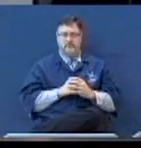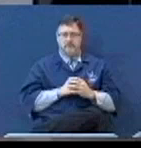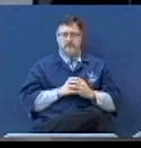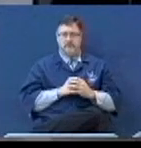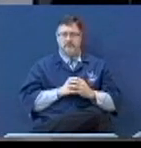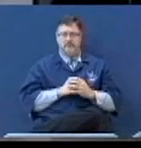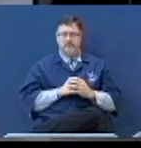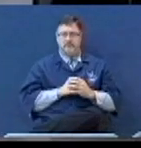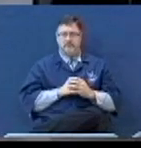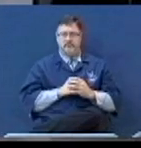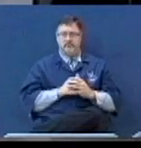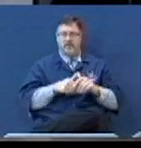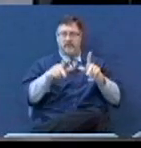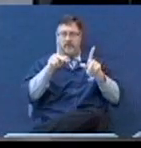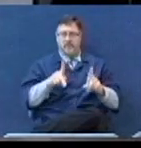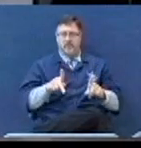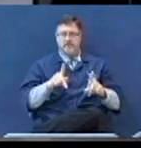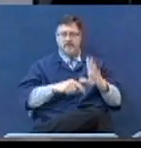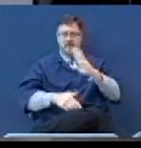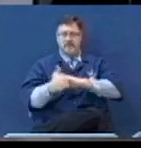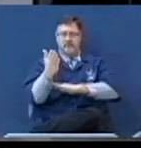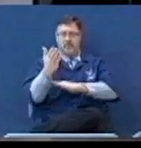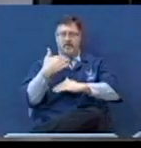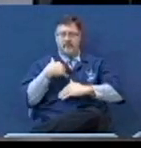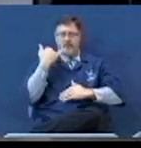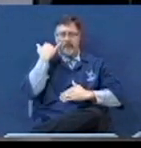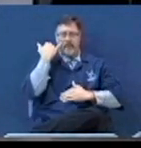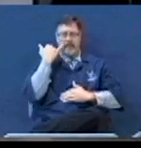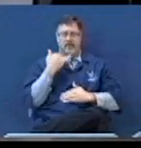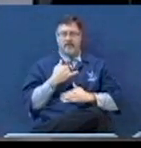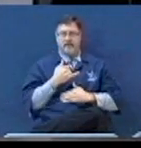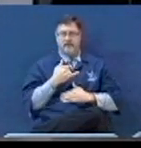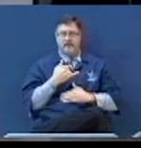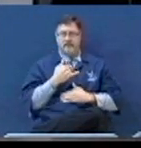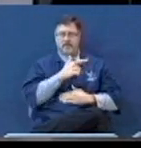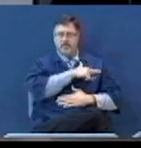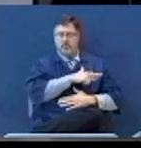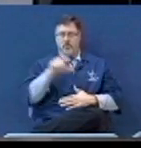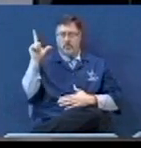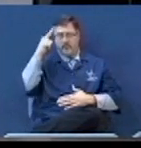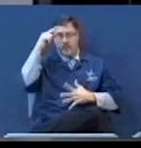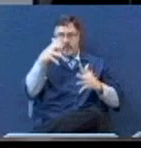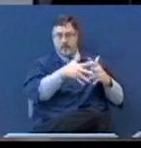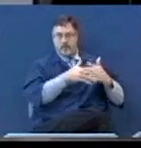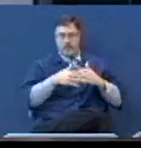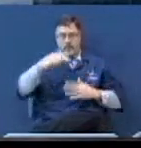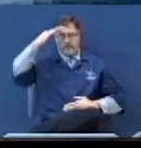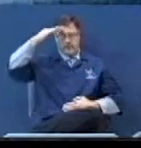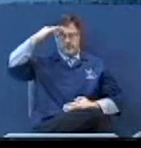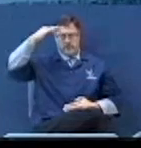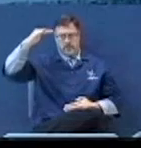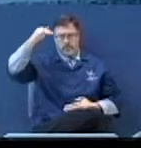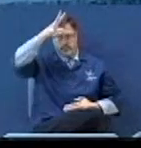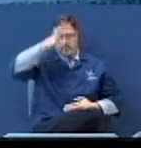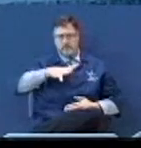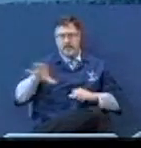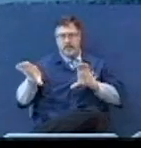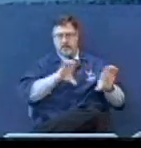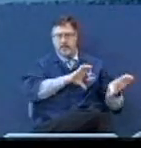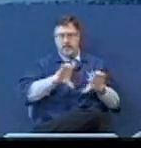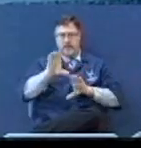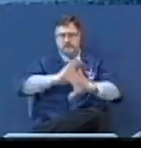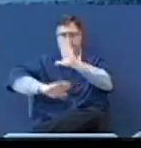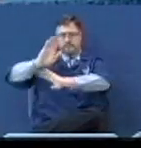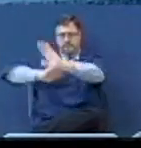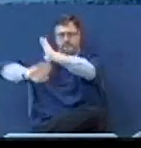Every one of us this morning, if we had a bone in us of patriotism, we would salute what those men done and